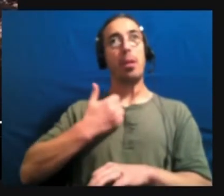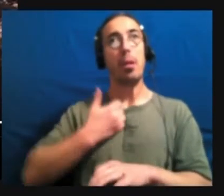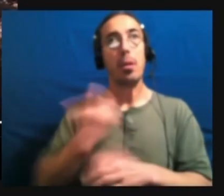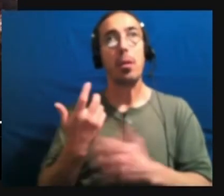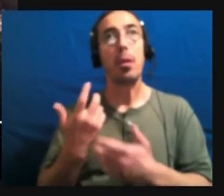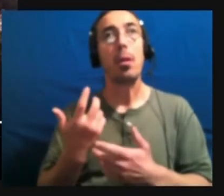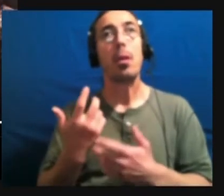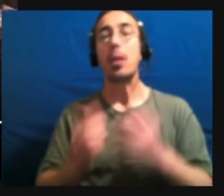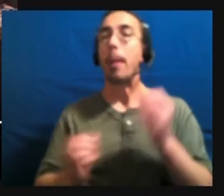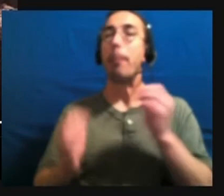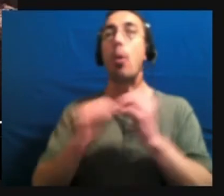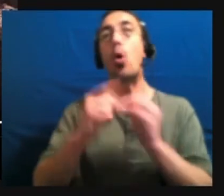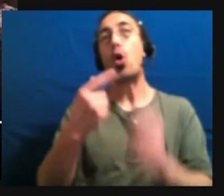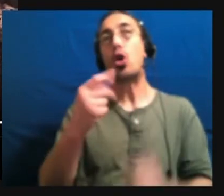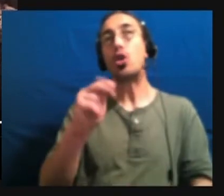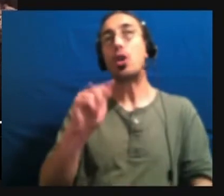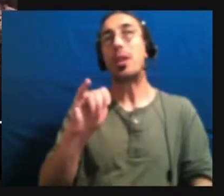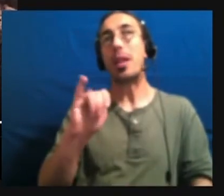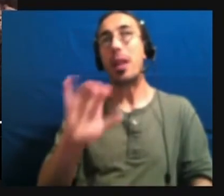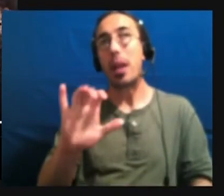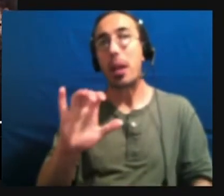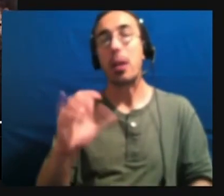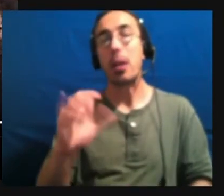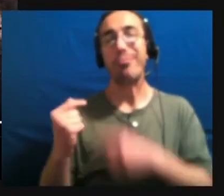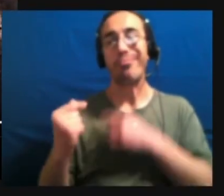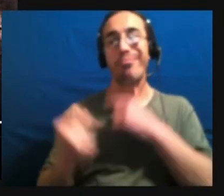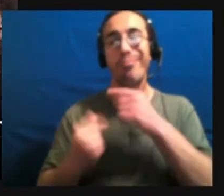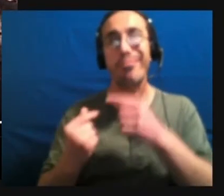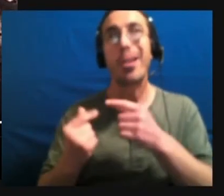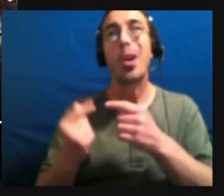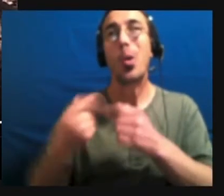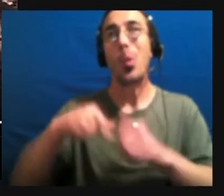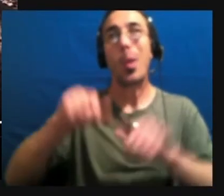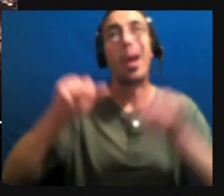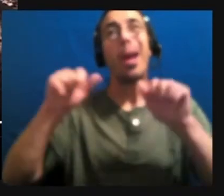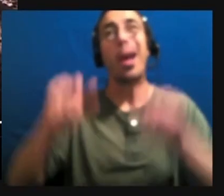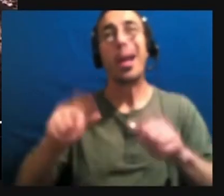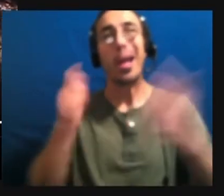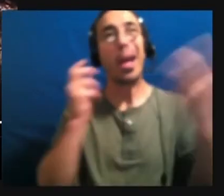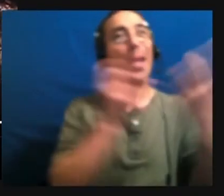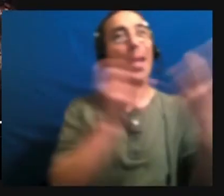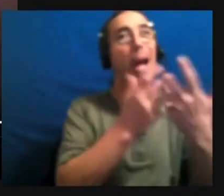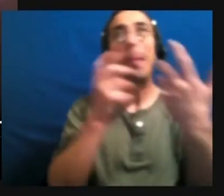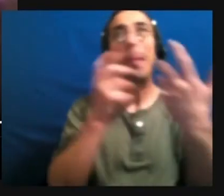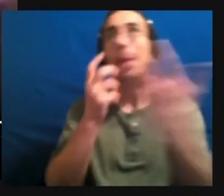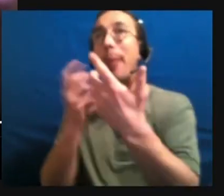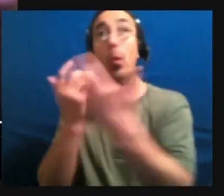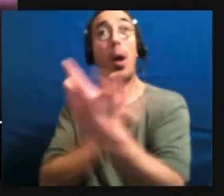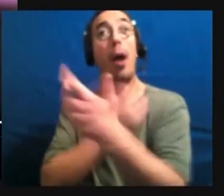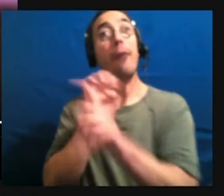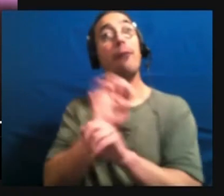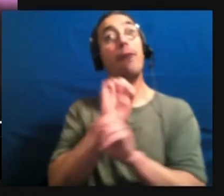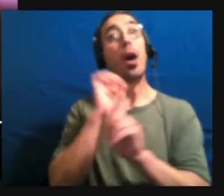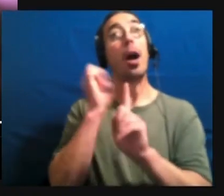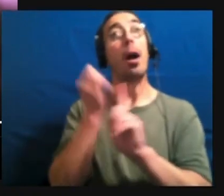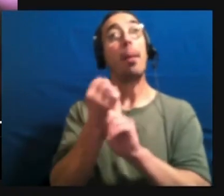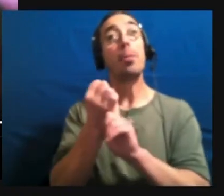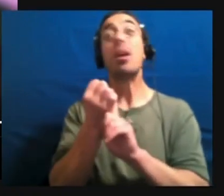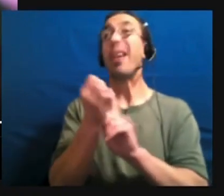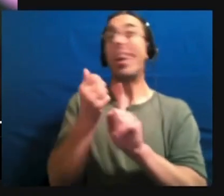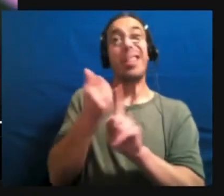diversity there is among us, the better we are able to continually adapt to our environment as it changes and evolves.